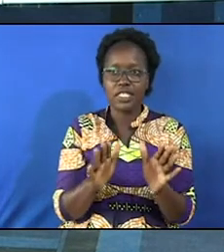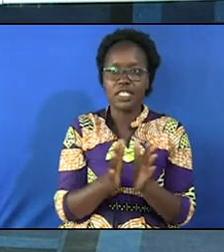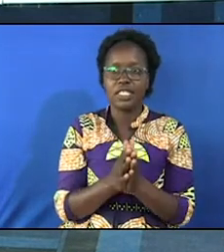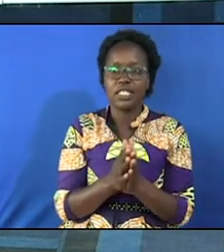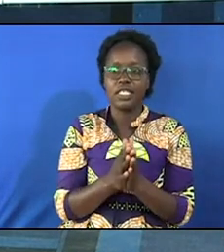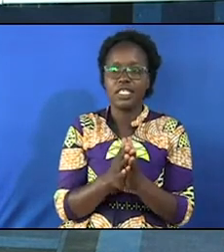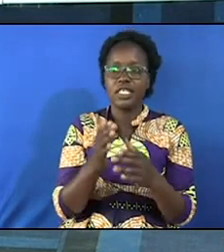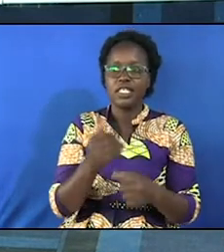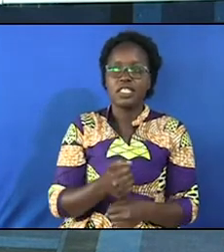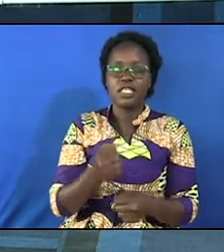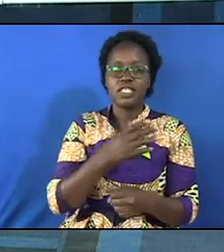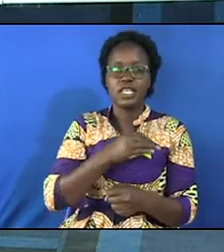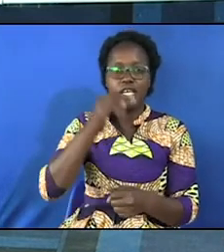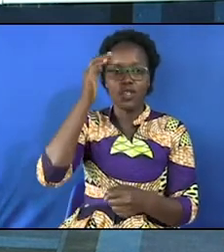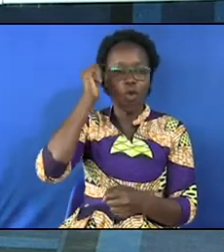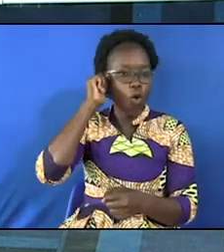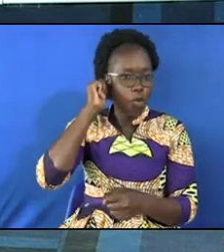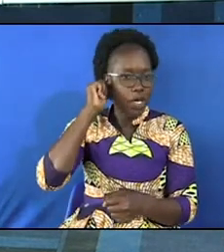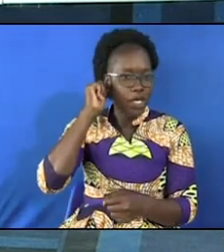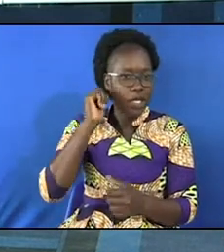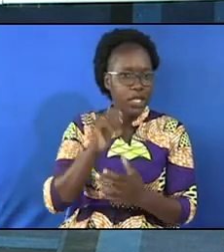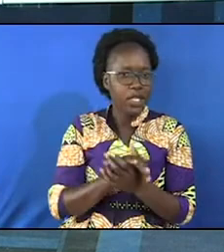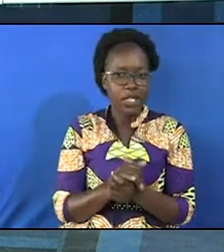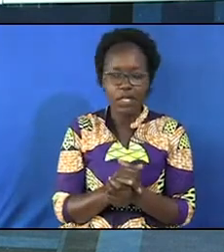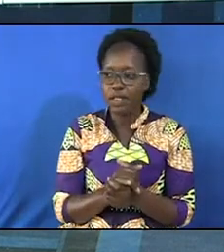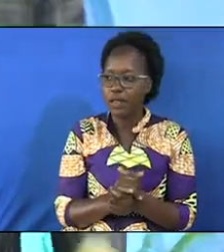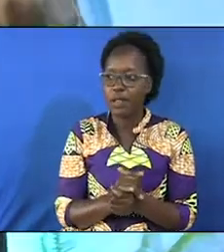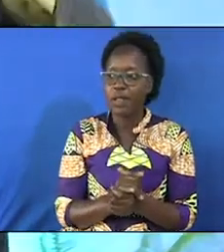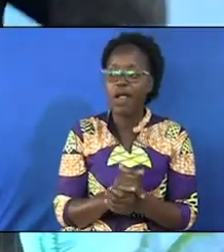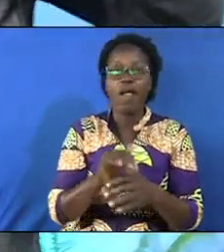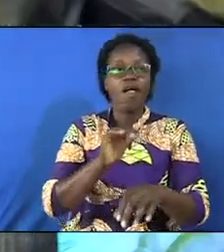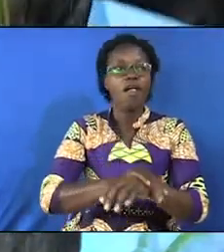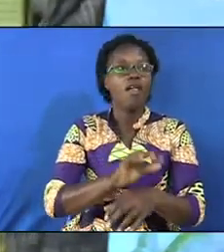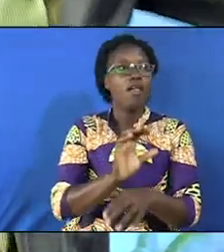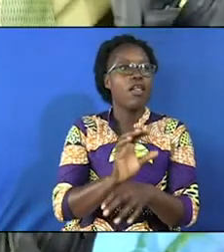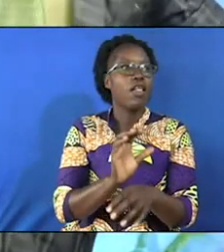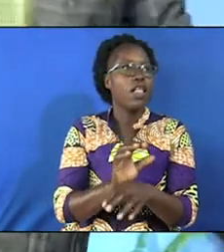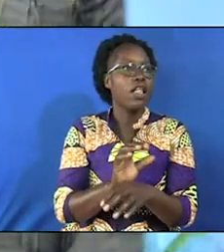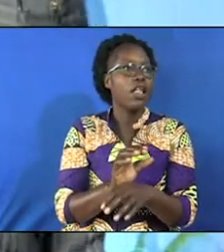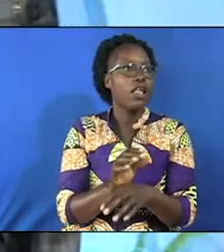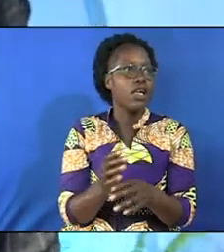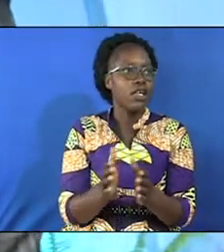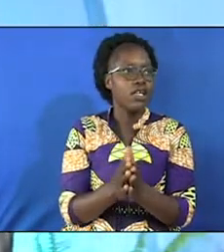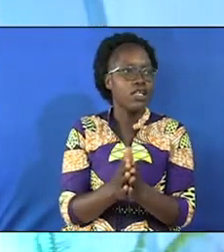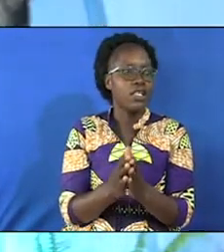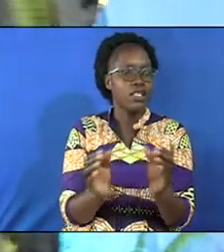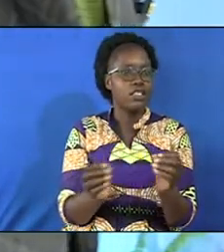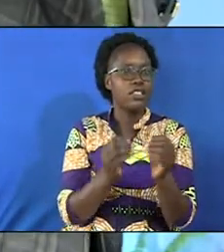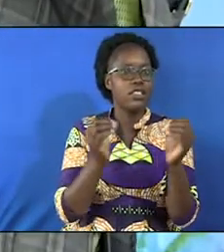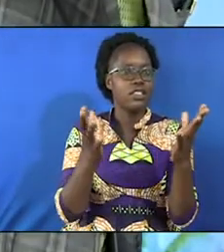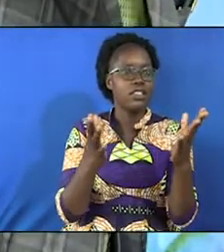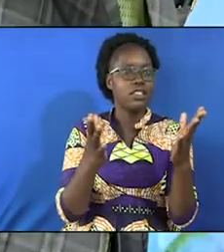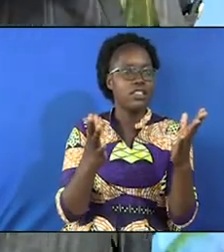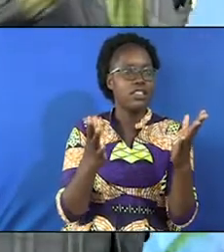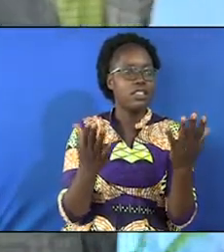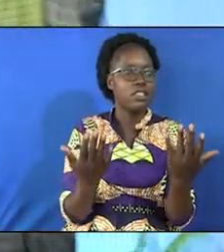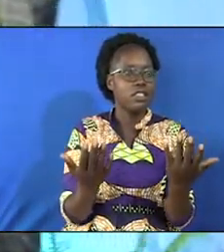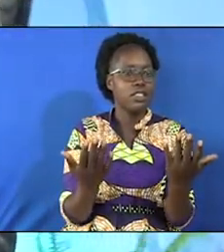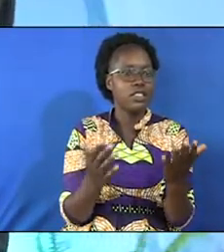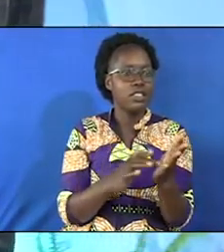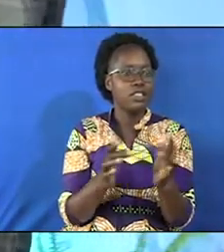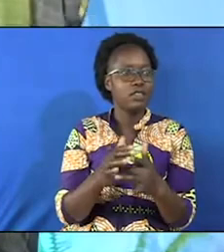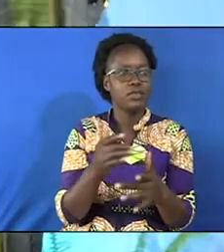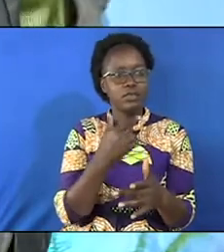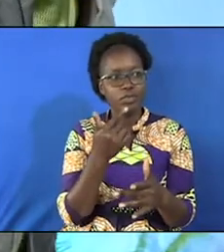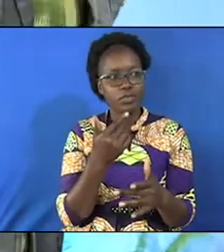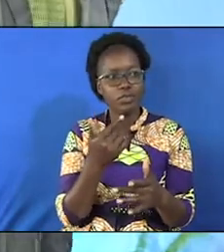the year of blessing no this is a good church that is a direct a hallelujah and I'm saying that the